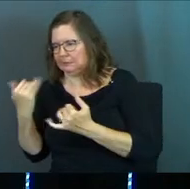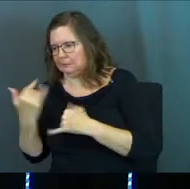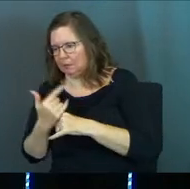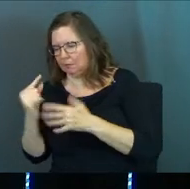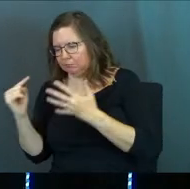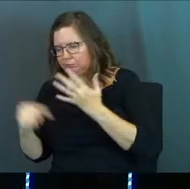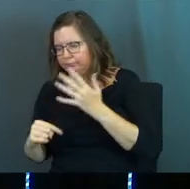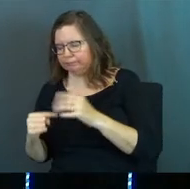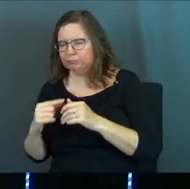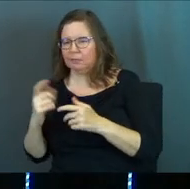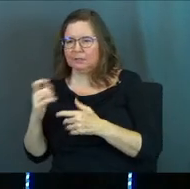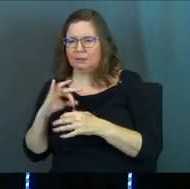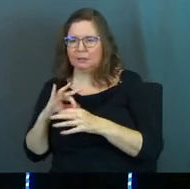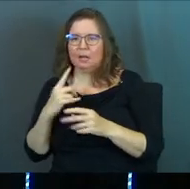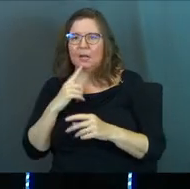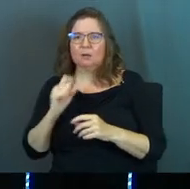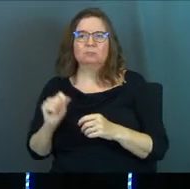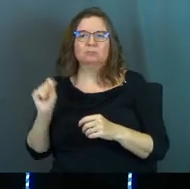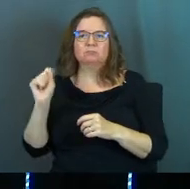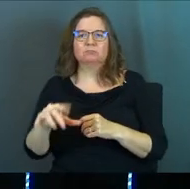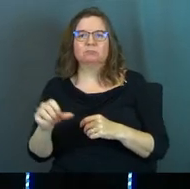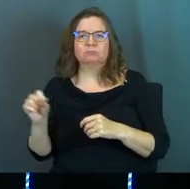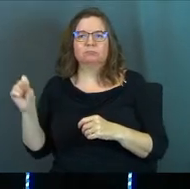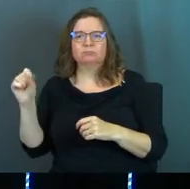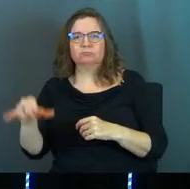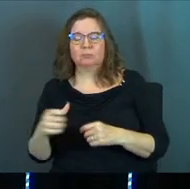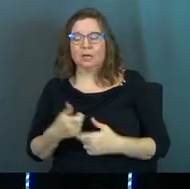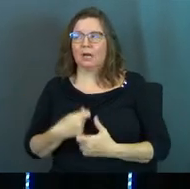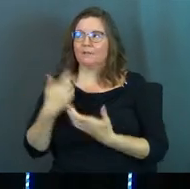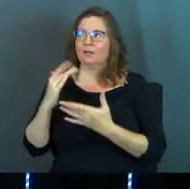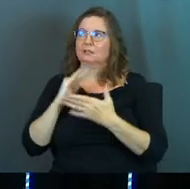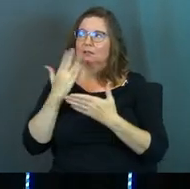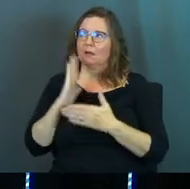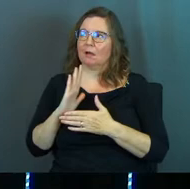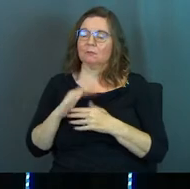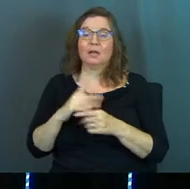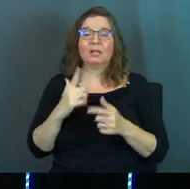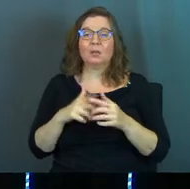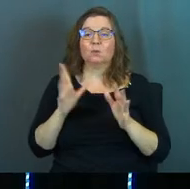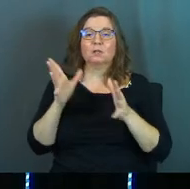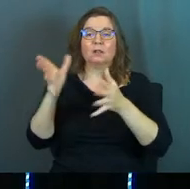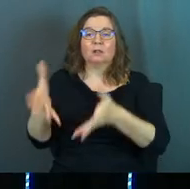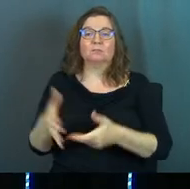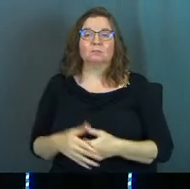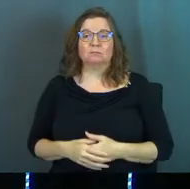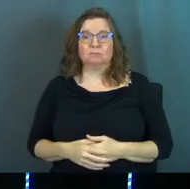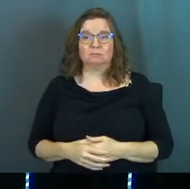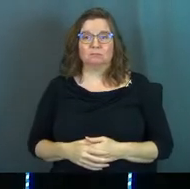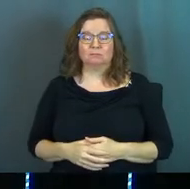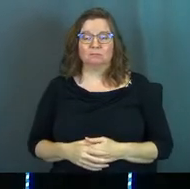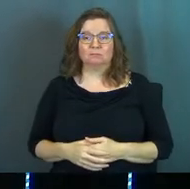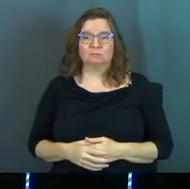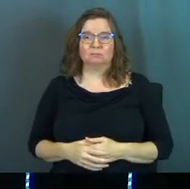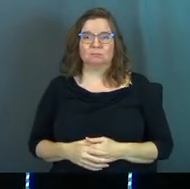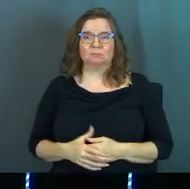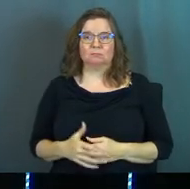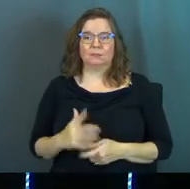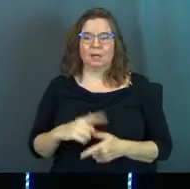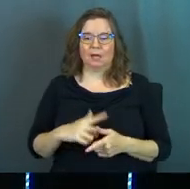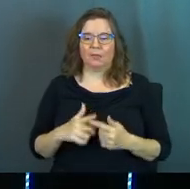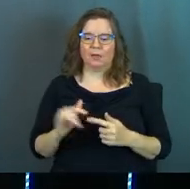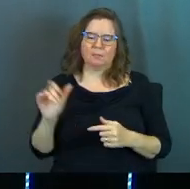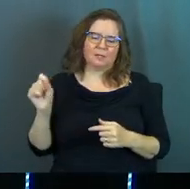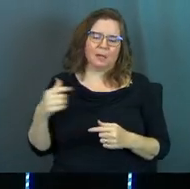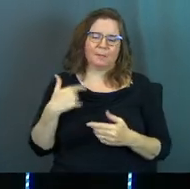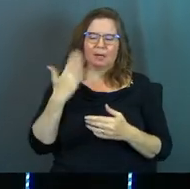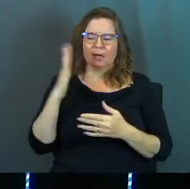Spirit had come and said, hey man, this sin is an issue. And then I'd confess that to God. And he would just let that hang out there. And then